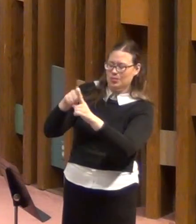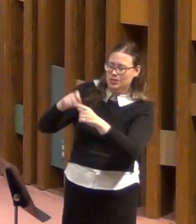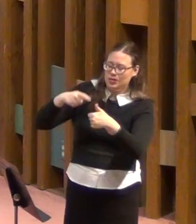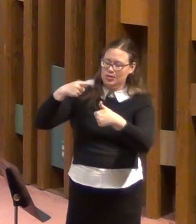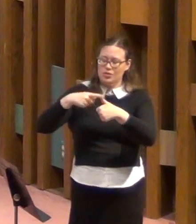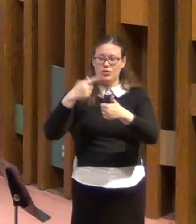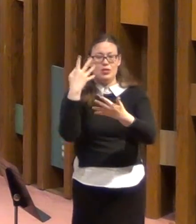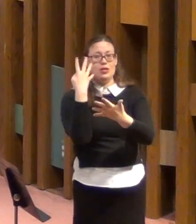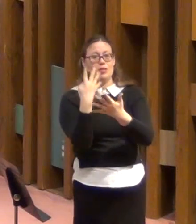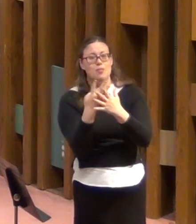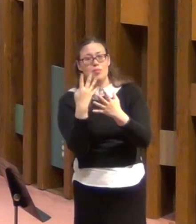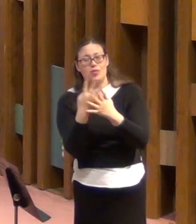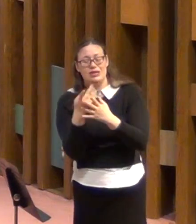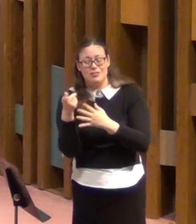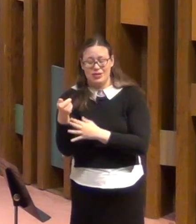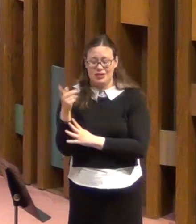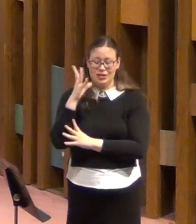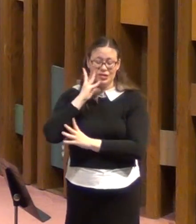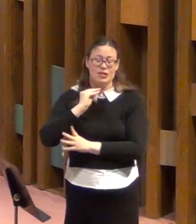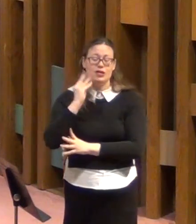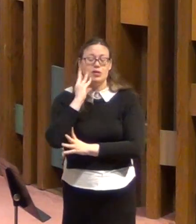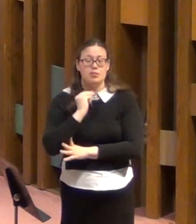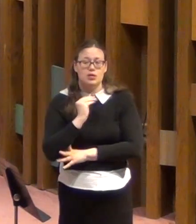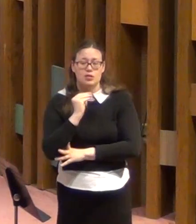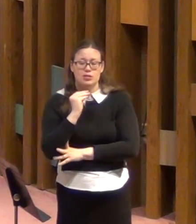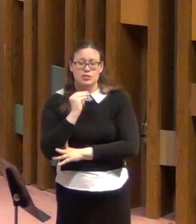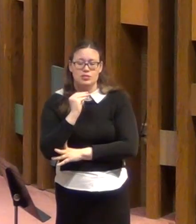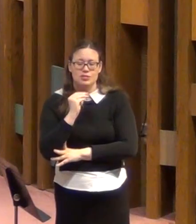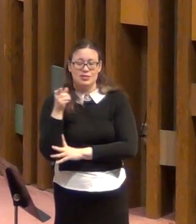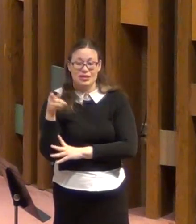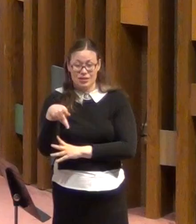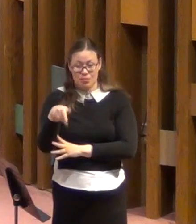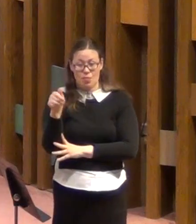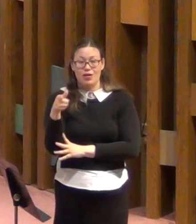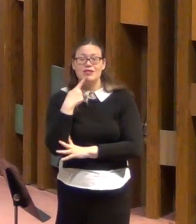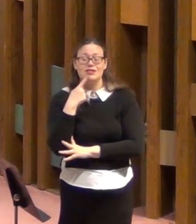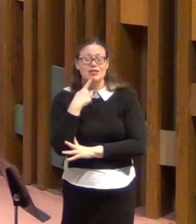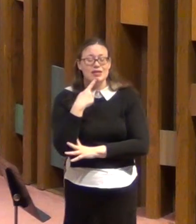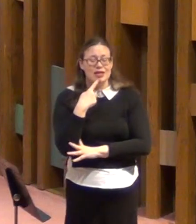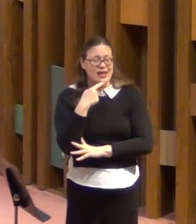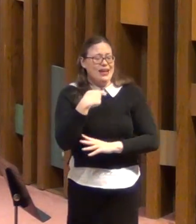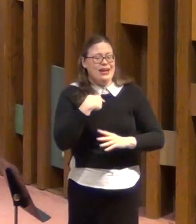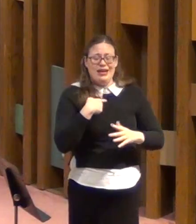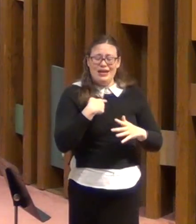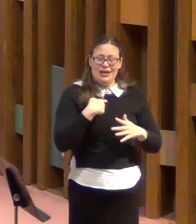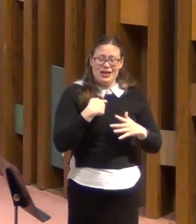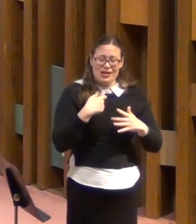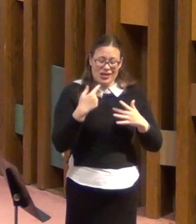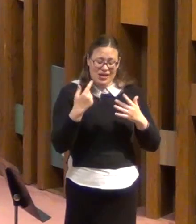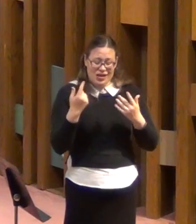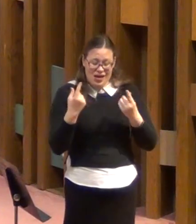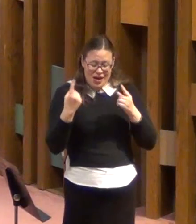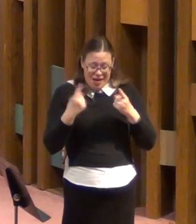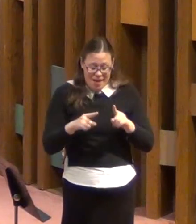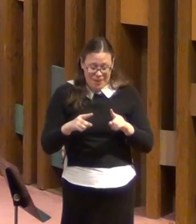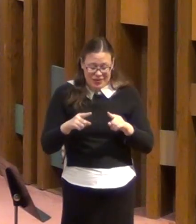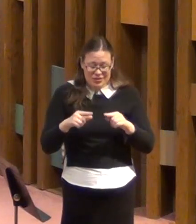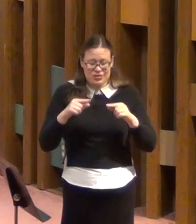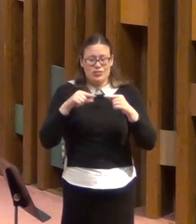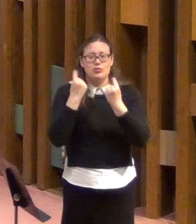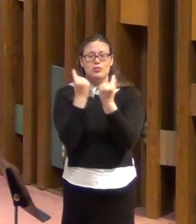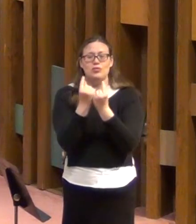imprisonments that he undertook. He said also in verse 8, that we despaired of life itself.